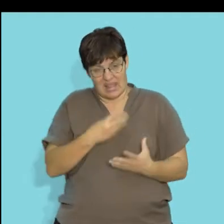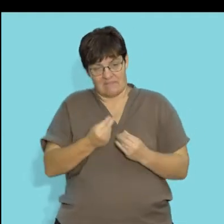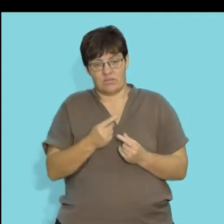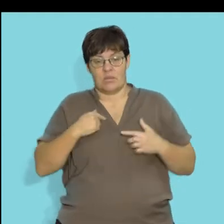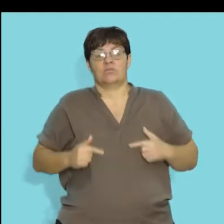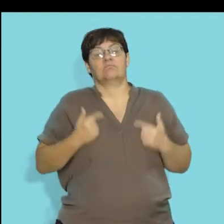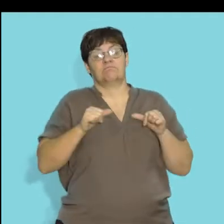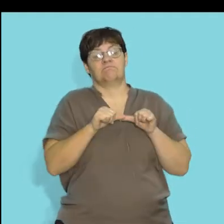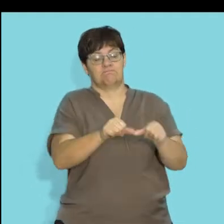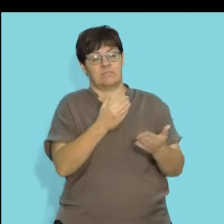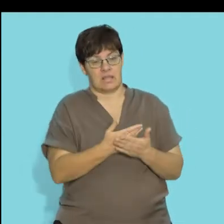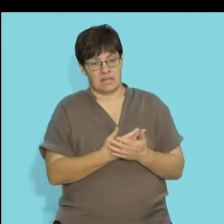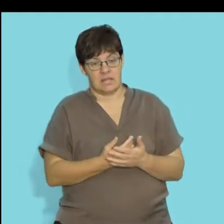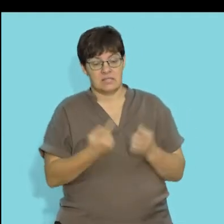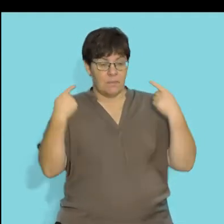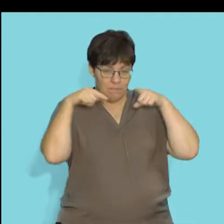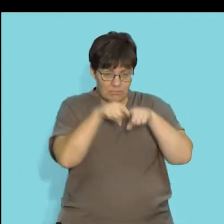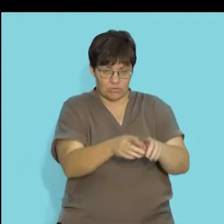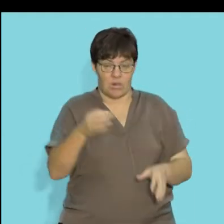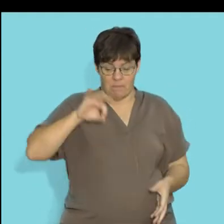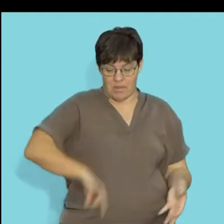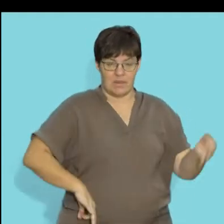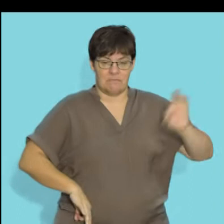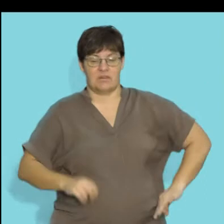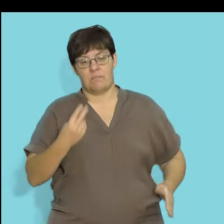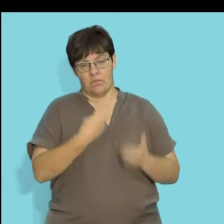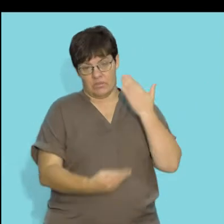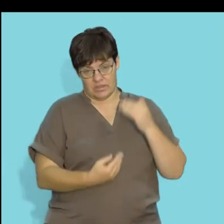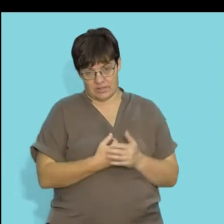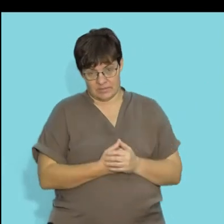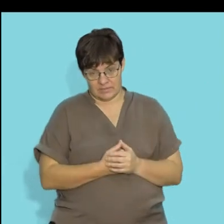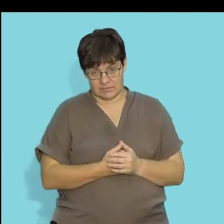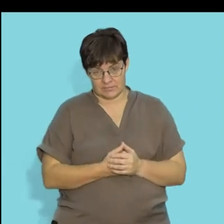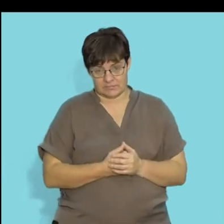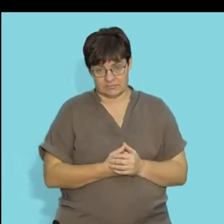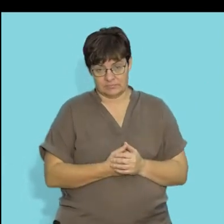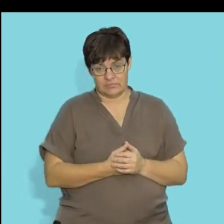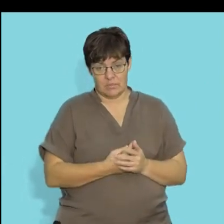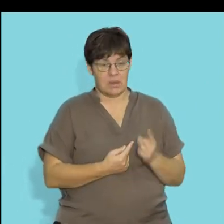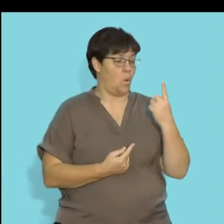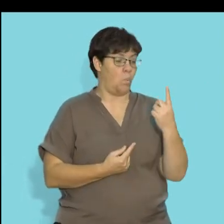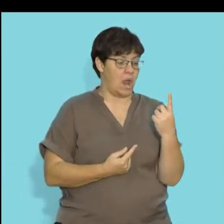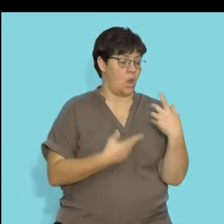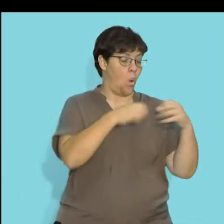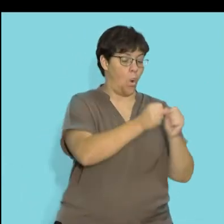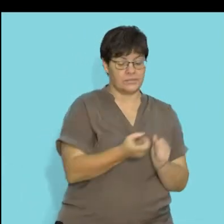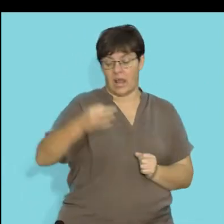ensures that we survive. Now that is a mutual relationship where both organisms benefit. So we're having the association between